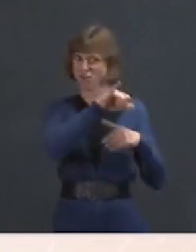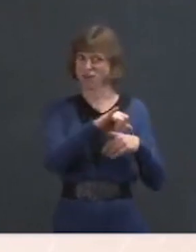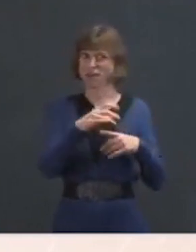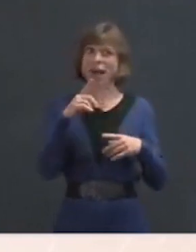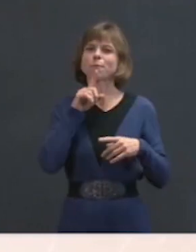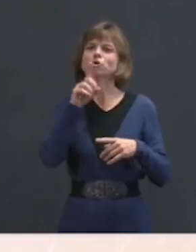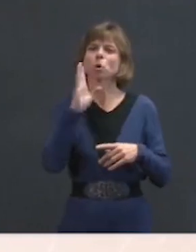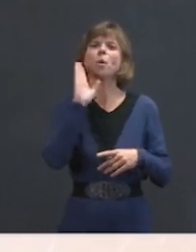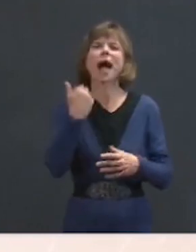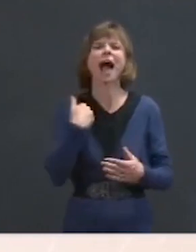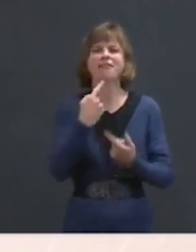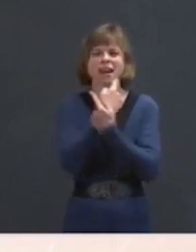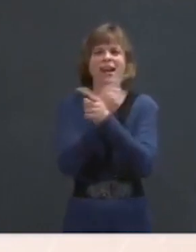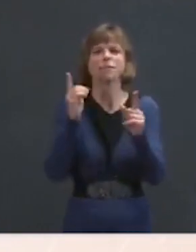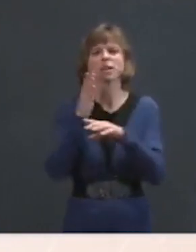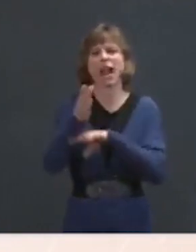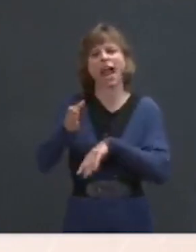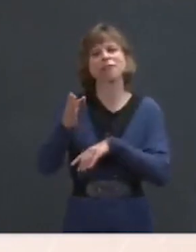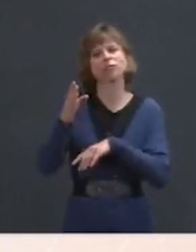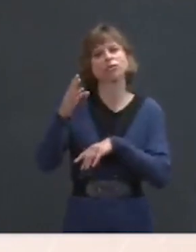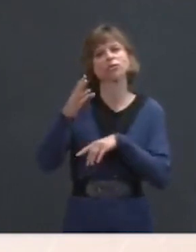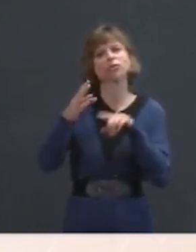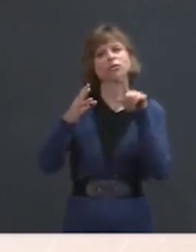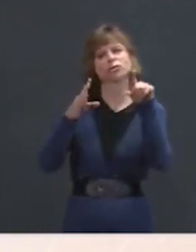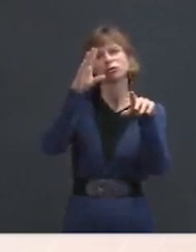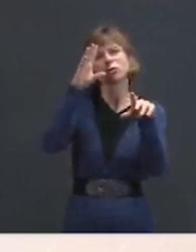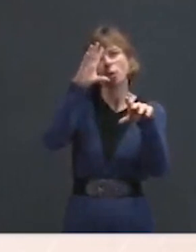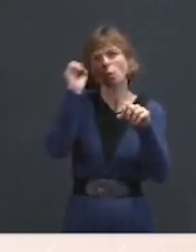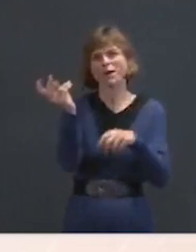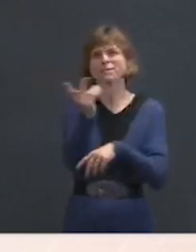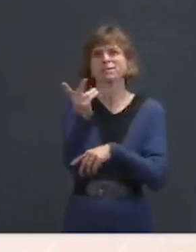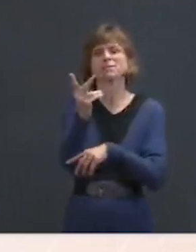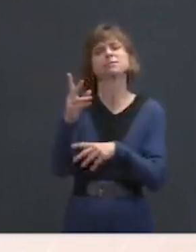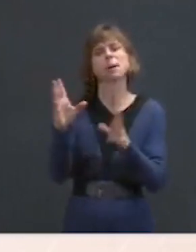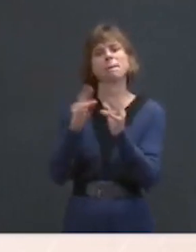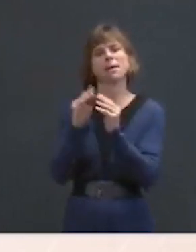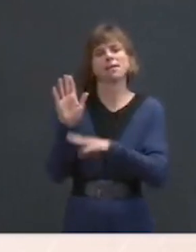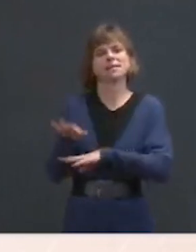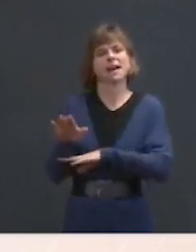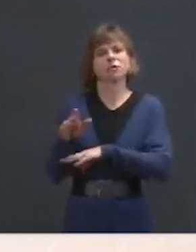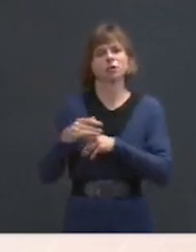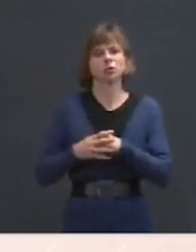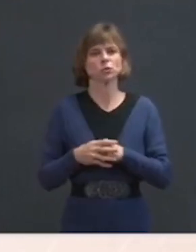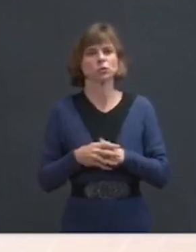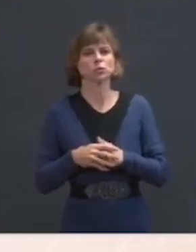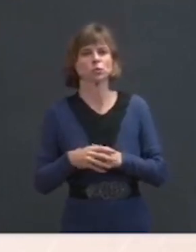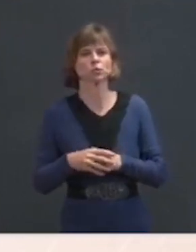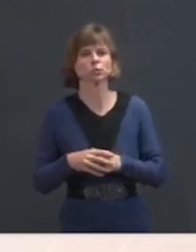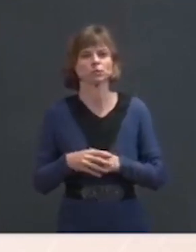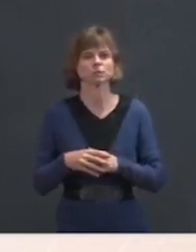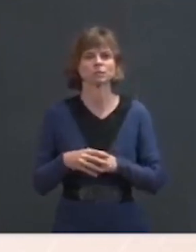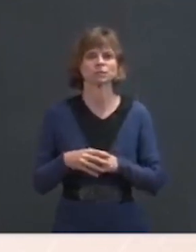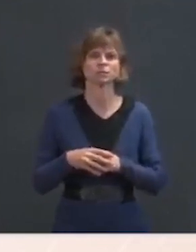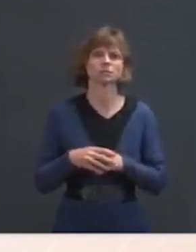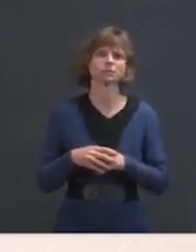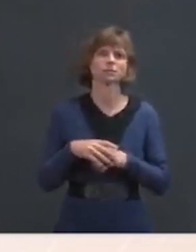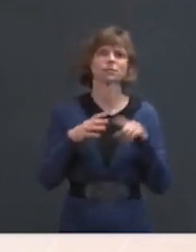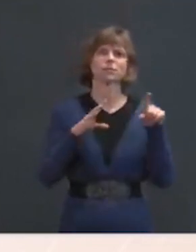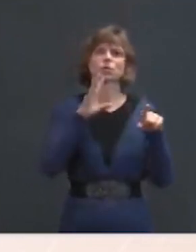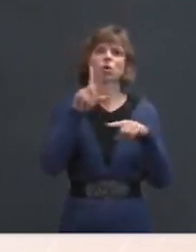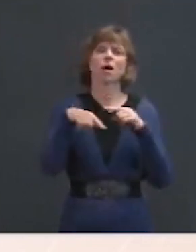the bilateral meeting this afternoon, and they both will be speaking after it as well. Okay. One more question about the strike in Syria.